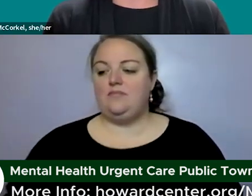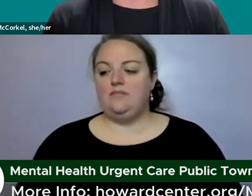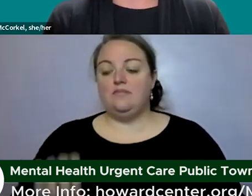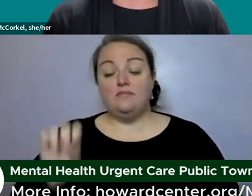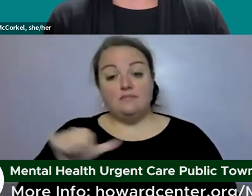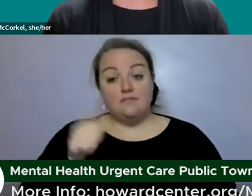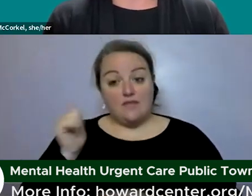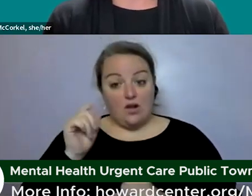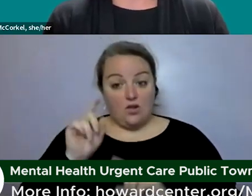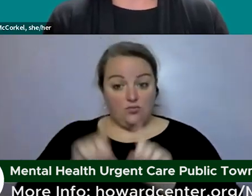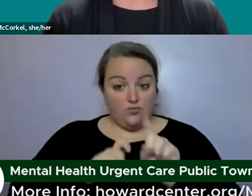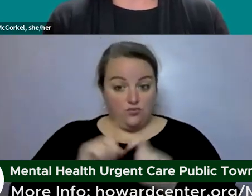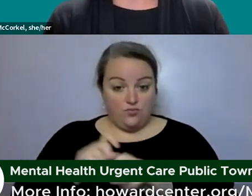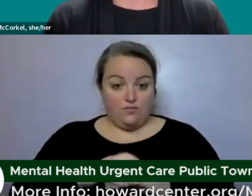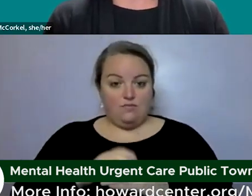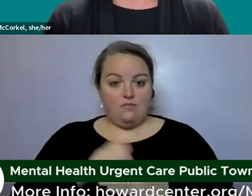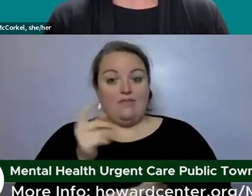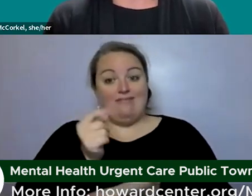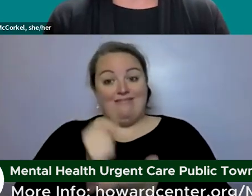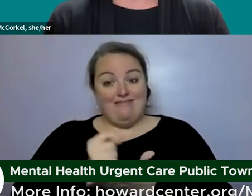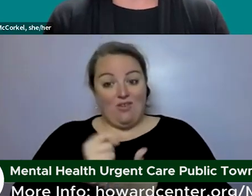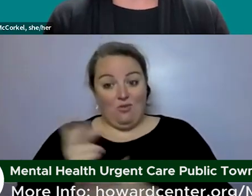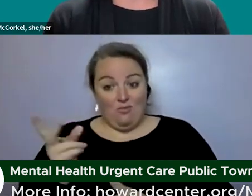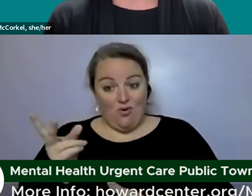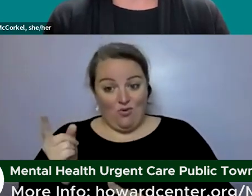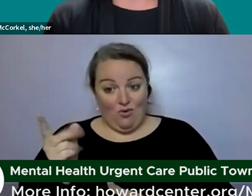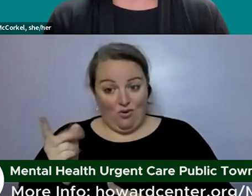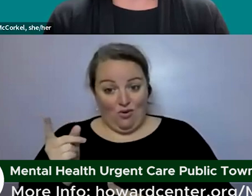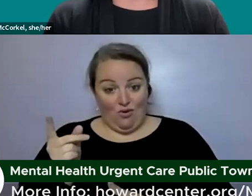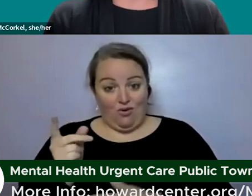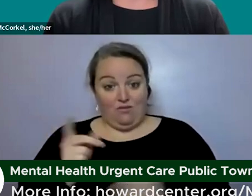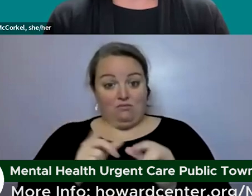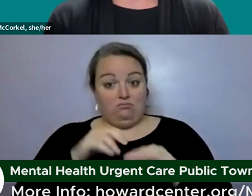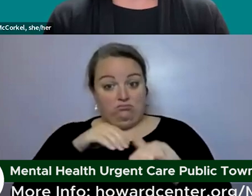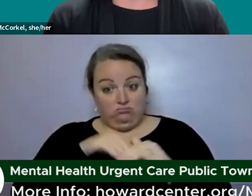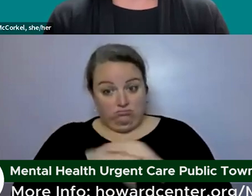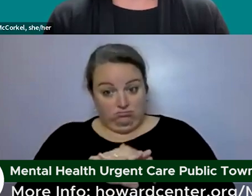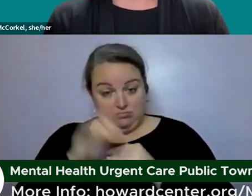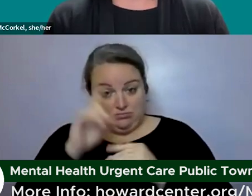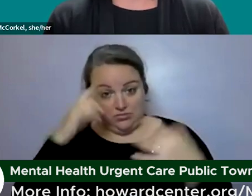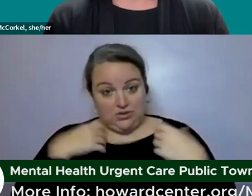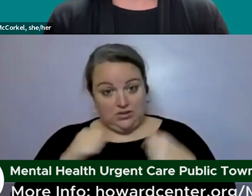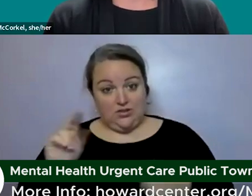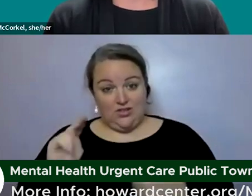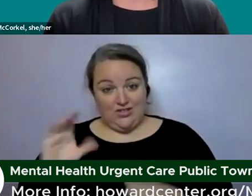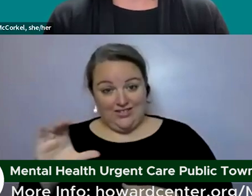is uh will you allow therapy dogs to spend time at the mental health urgent care